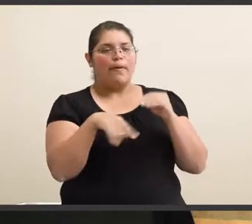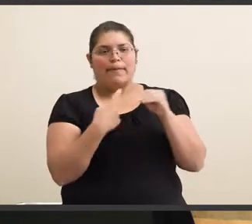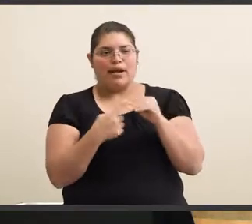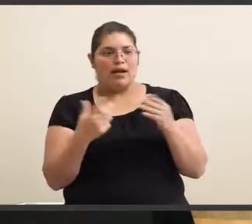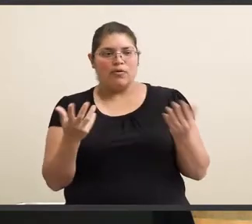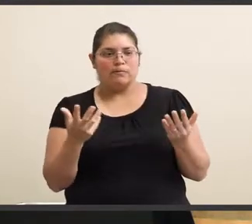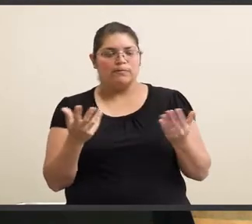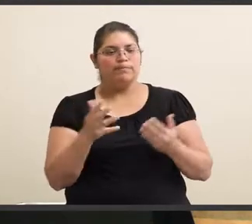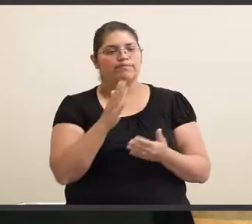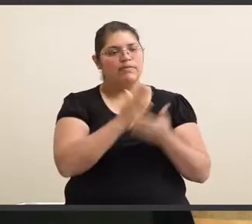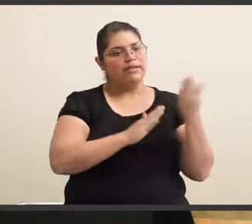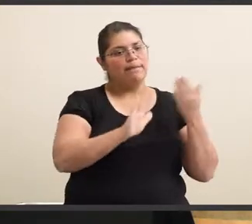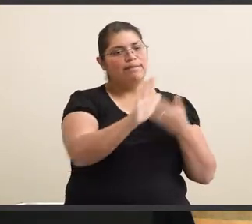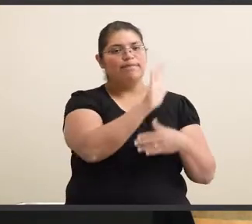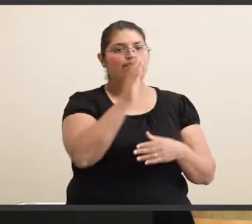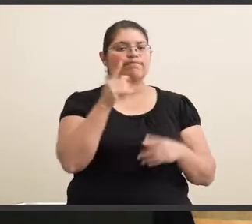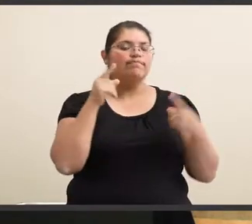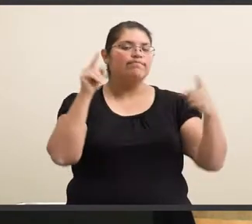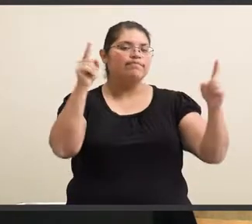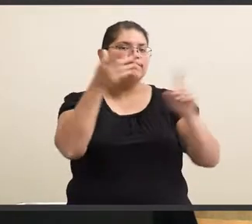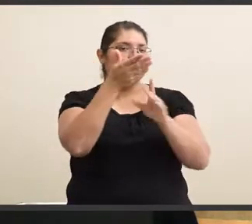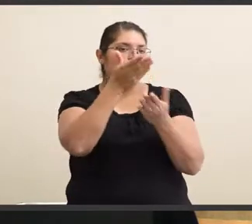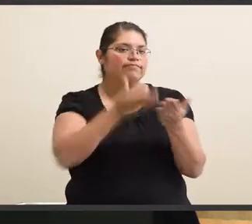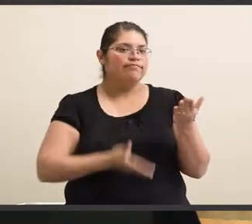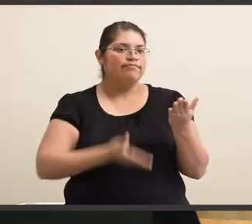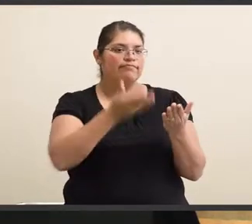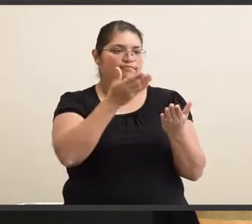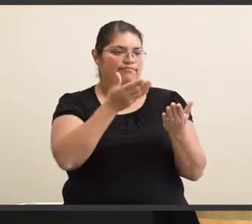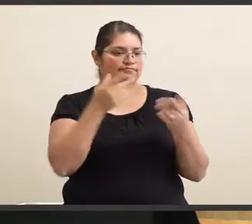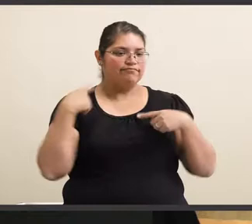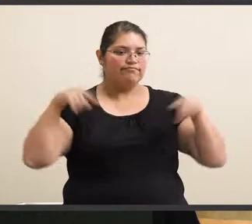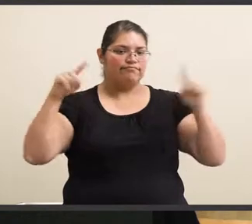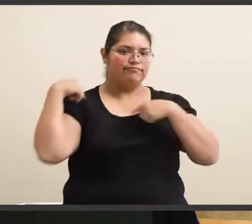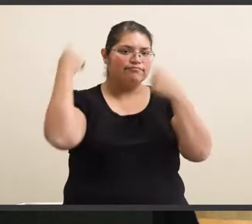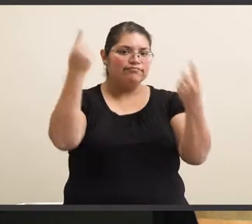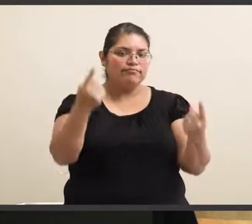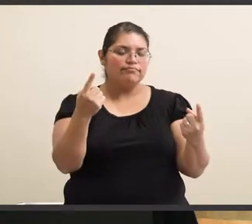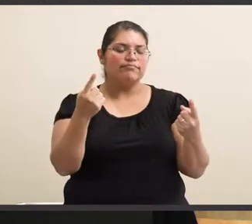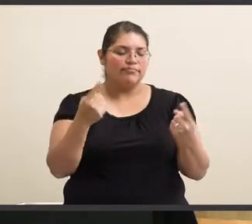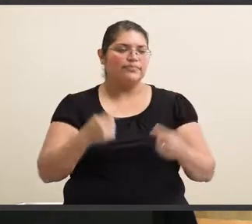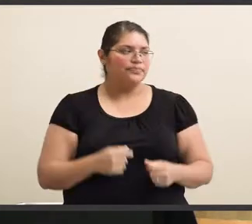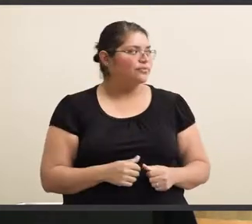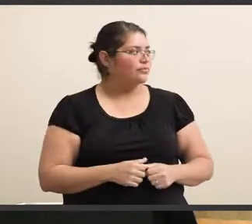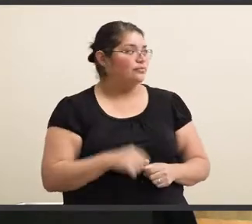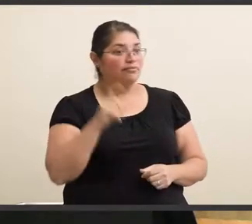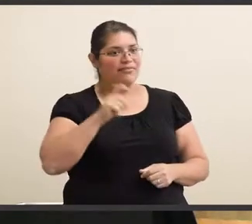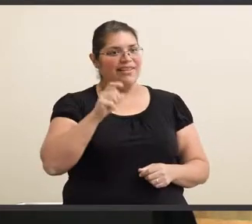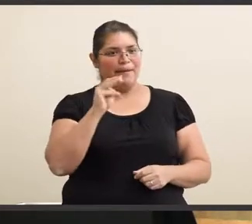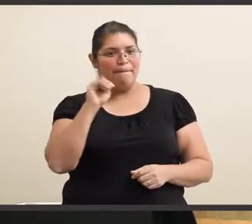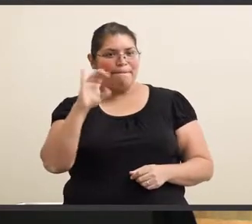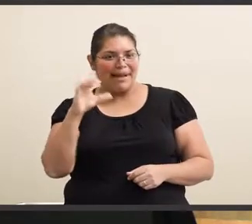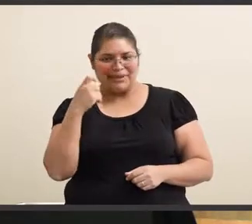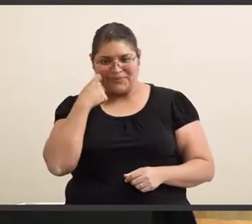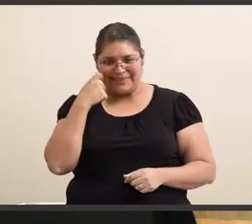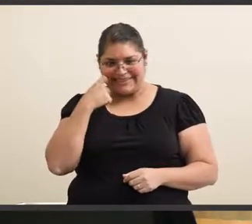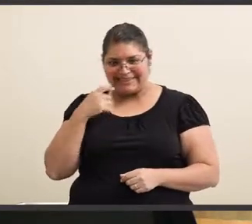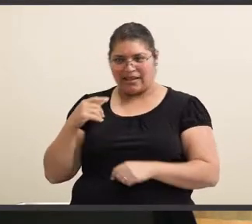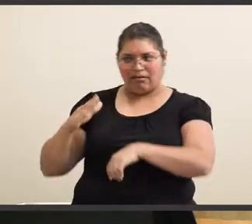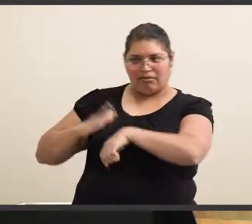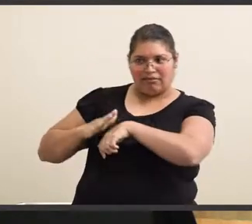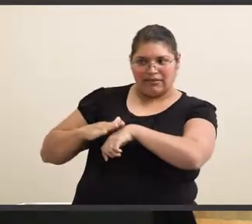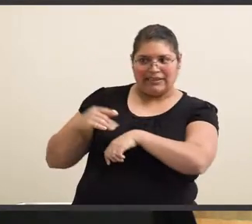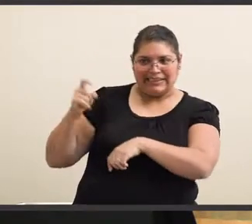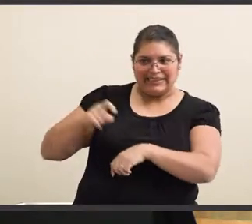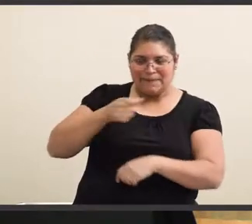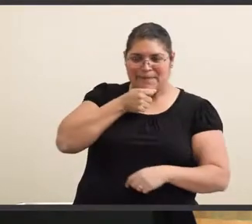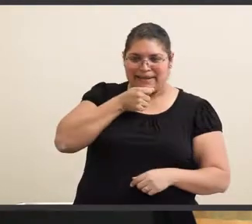some of their successes they've achieved so far. I need the mic. I just got the sign. need the